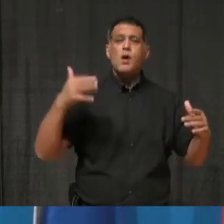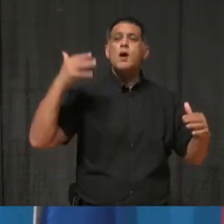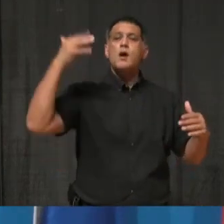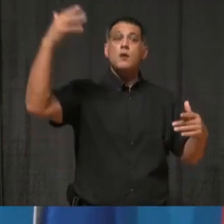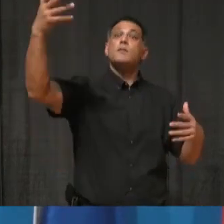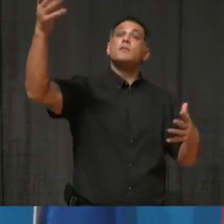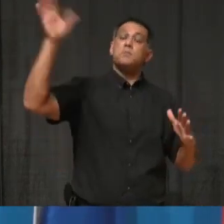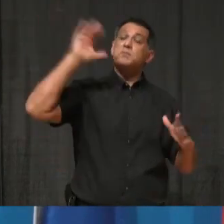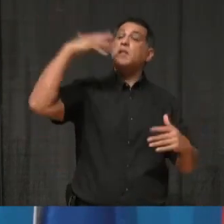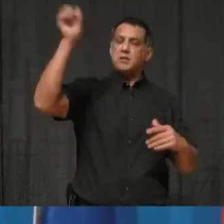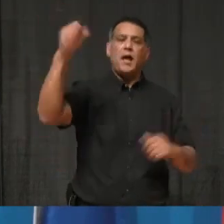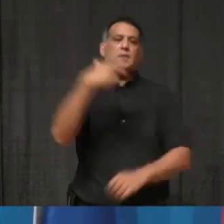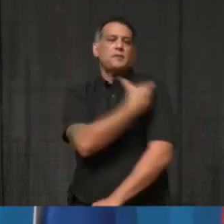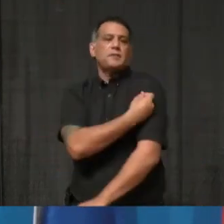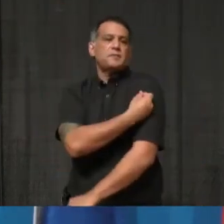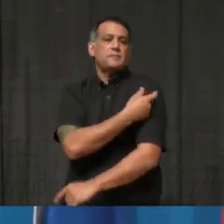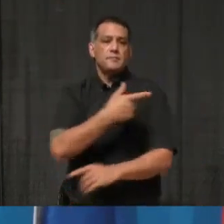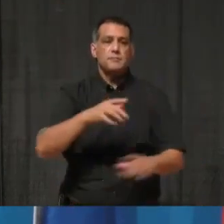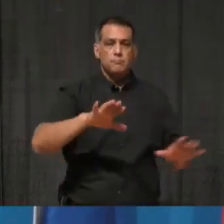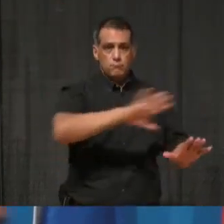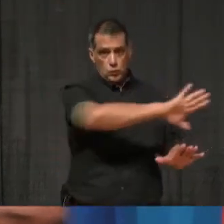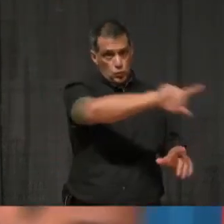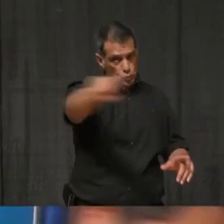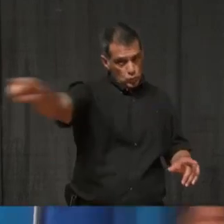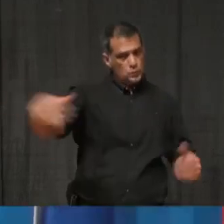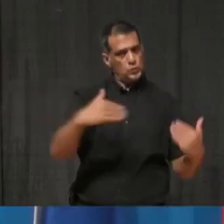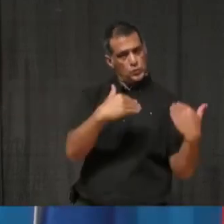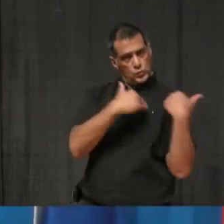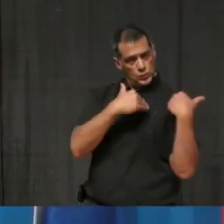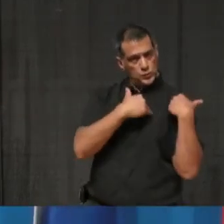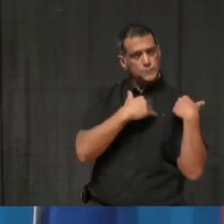for doing your part. I'll pass it back to Mayor Crombie.